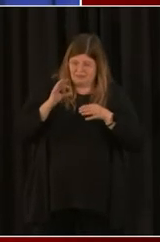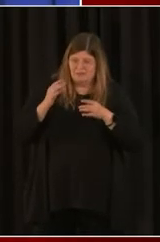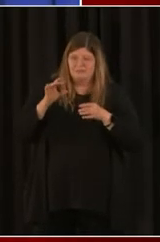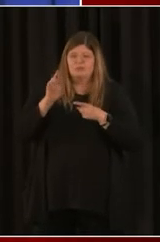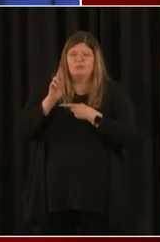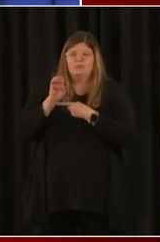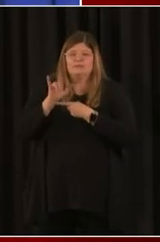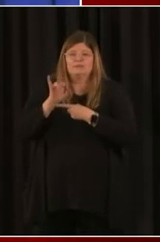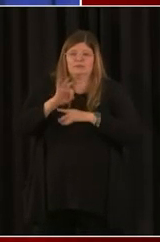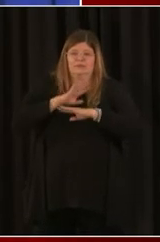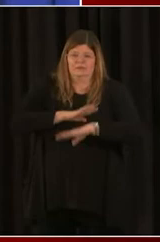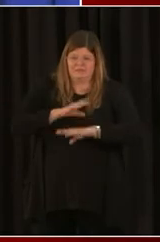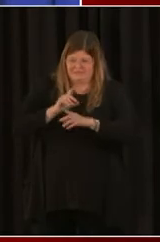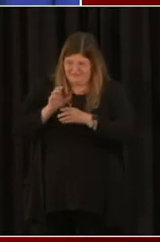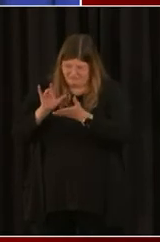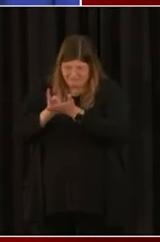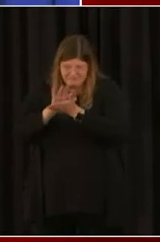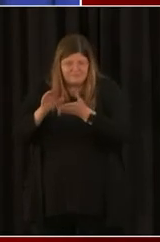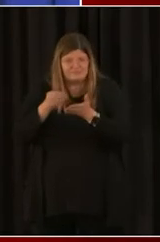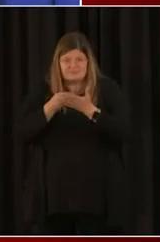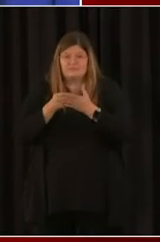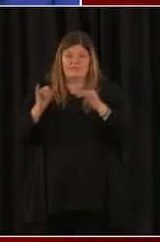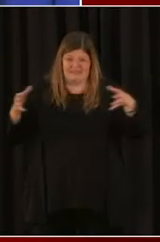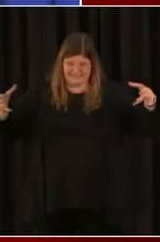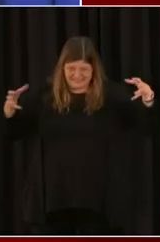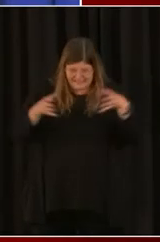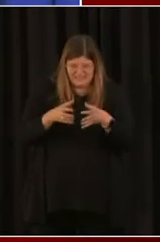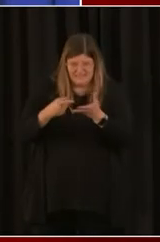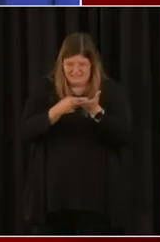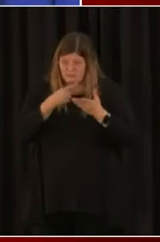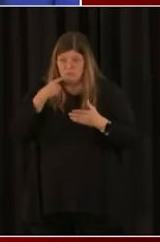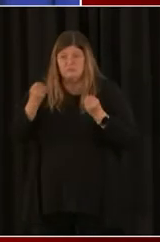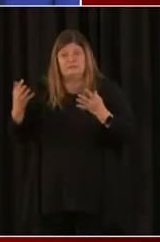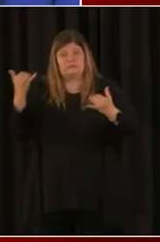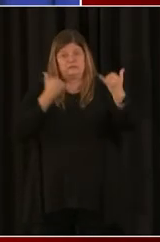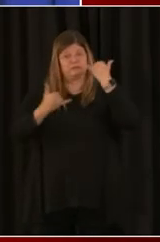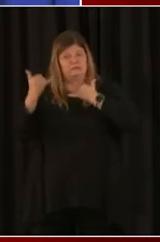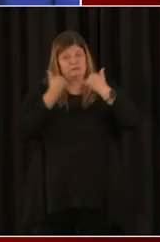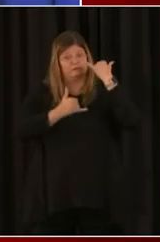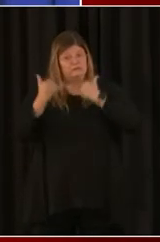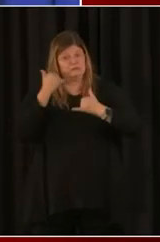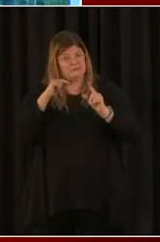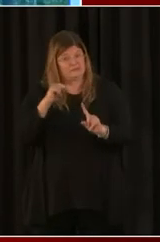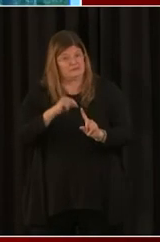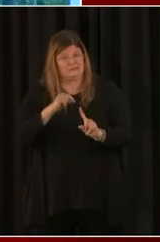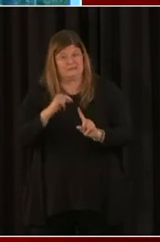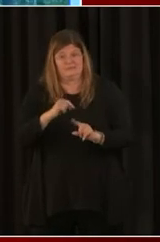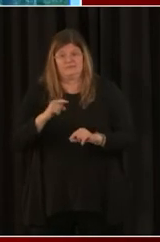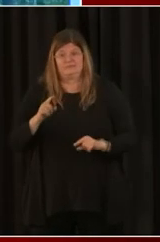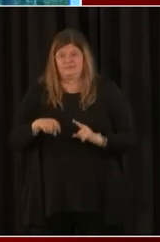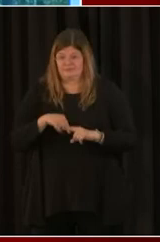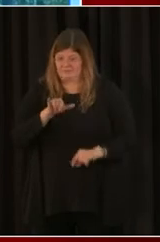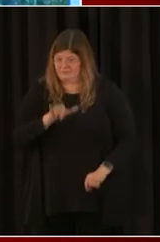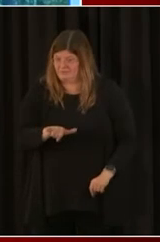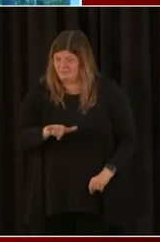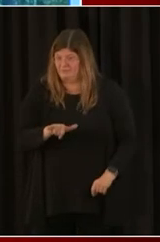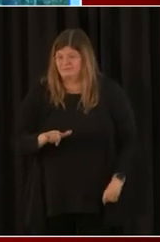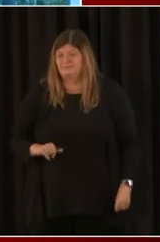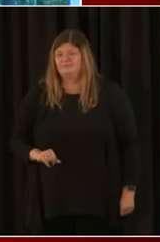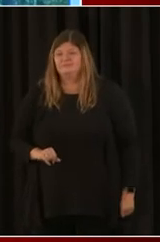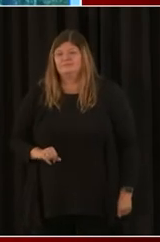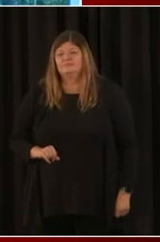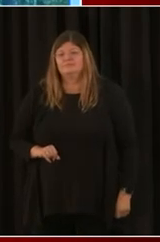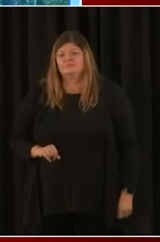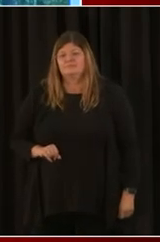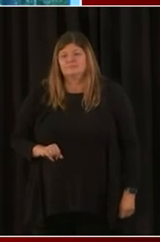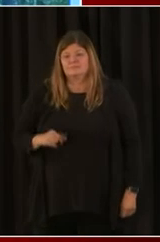Yes, we've been receiving calls already for the last two days, just about that. And, you know, they've gone to